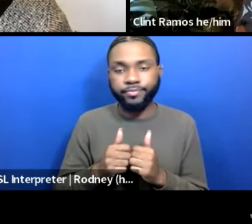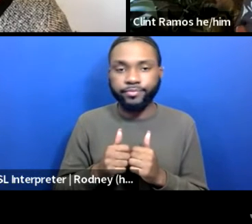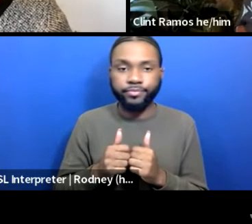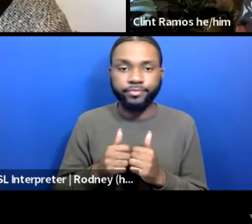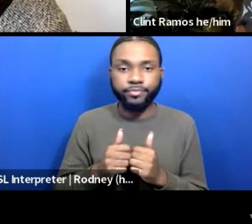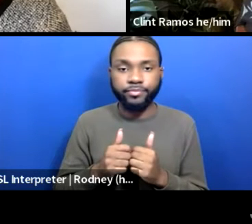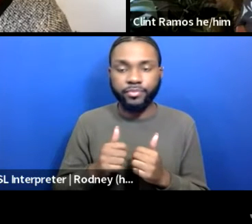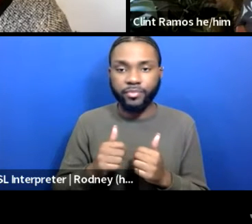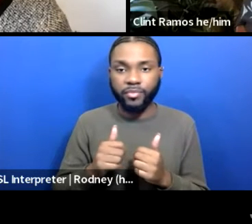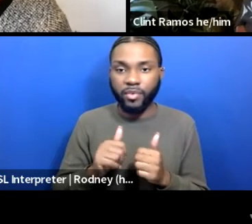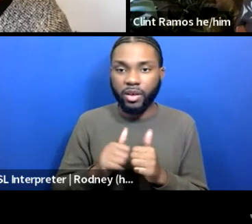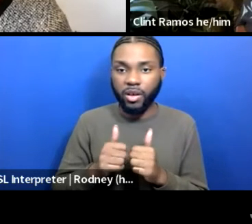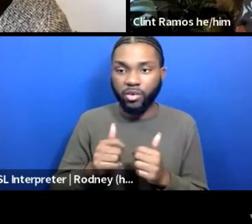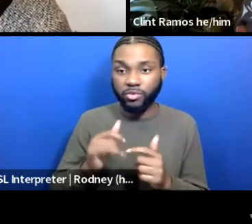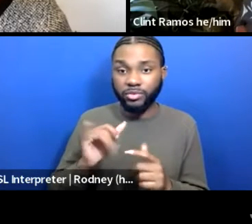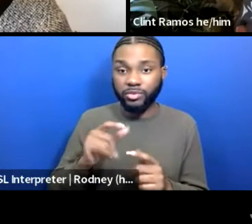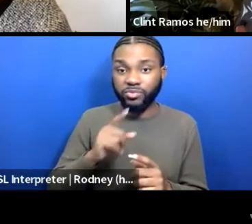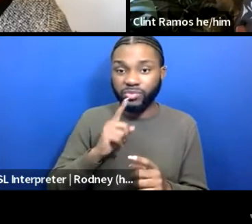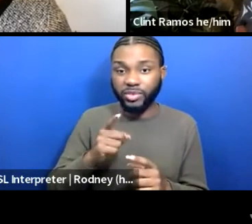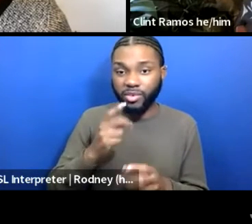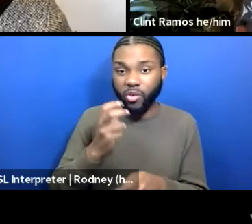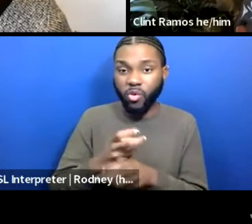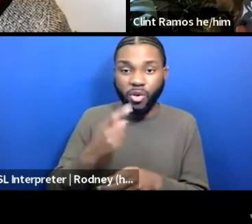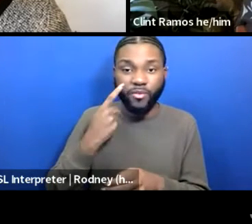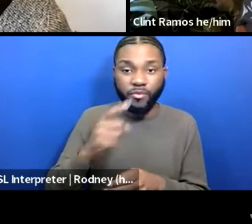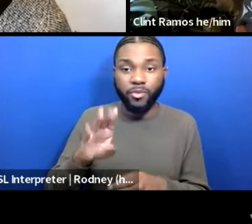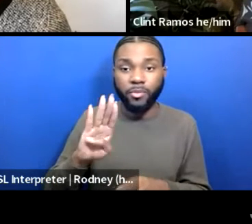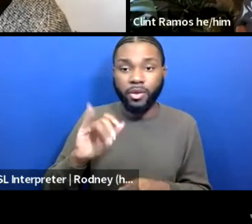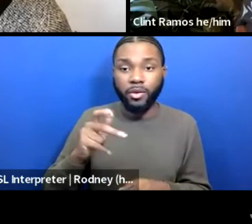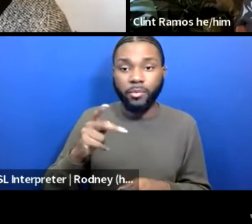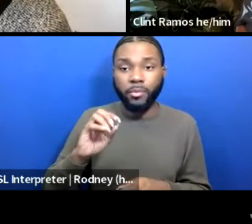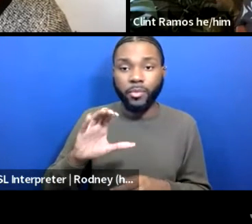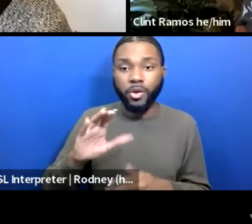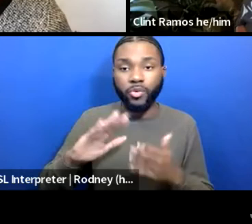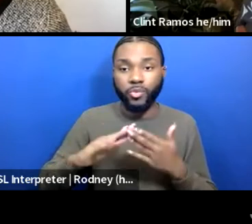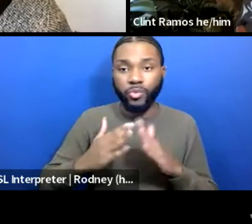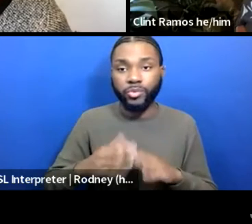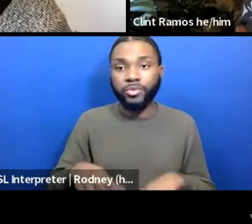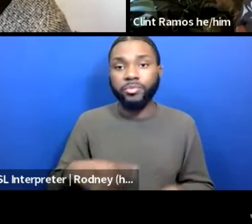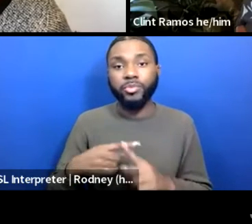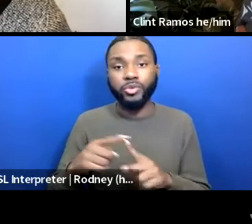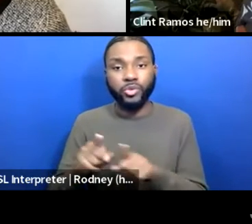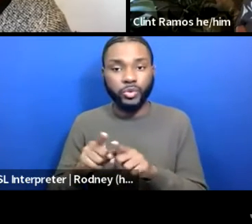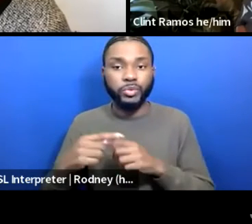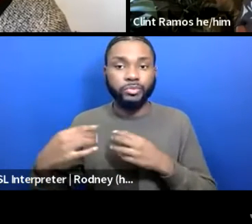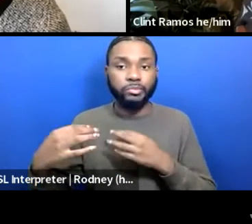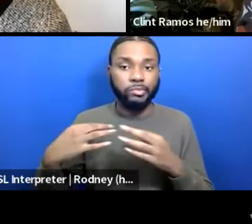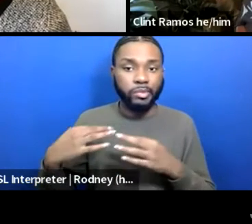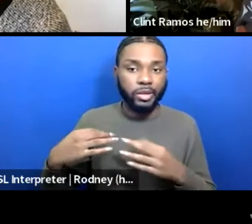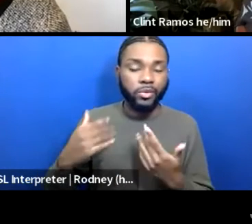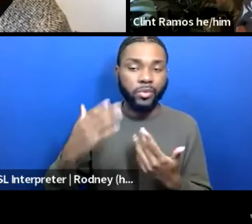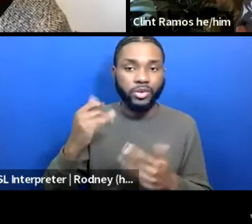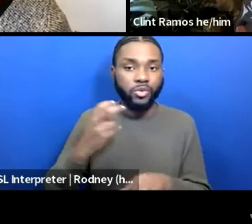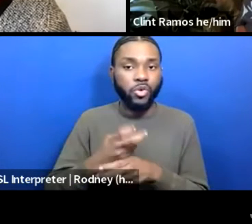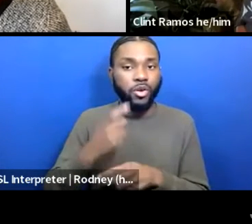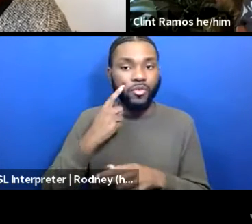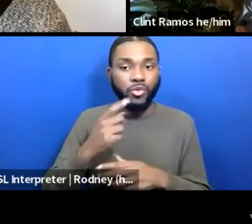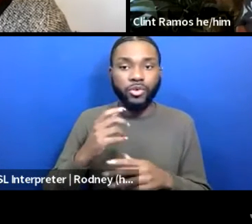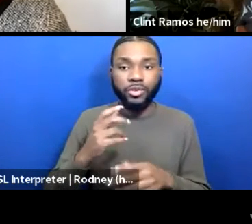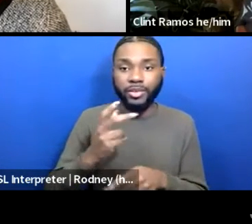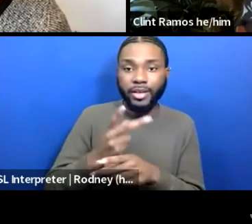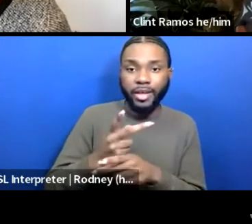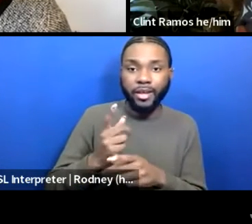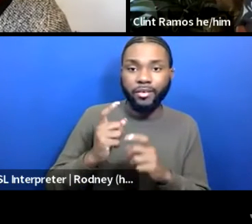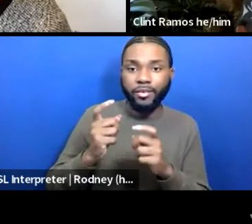exceptionally hard on BIPOC communities and how it is exceptionally hard for caregiver communities